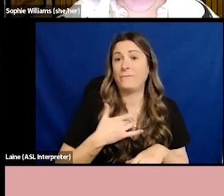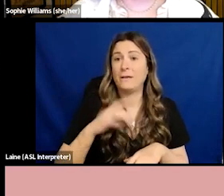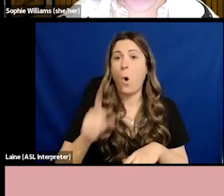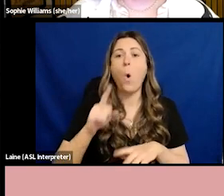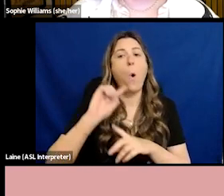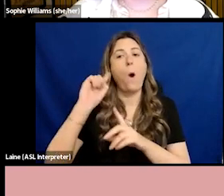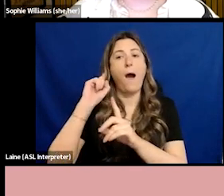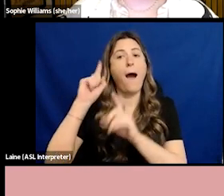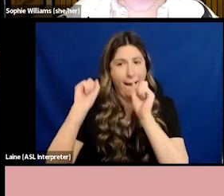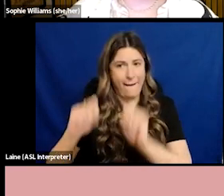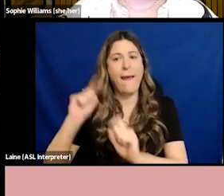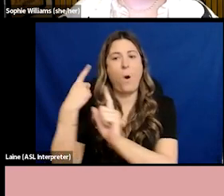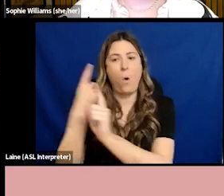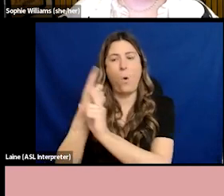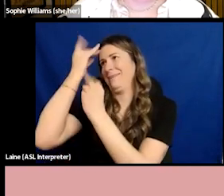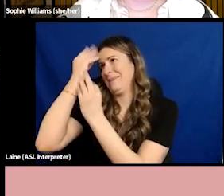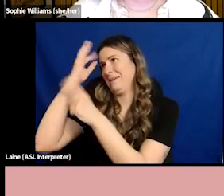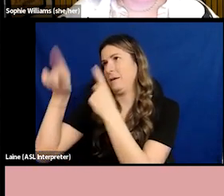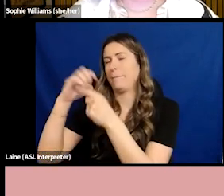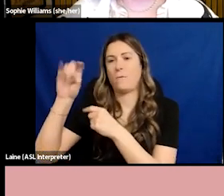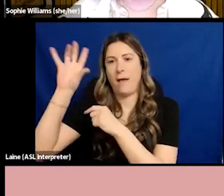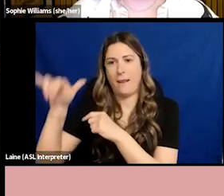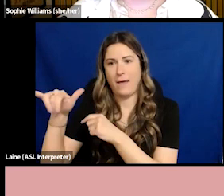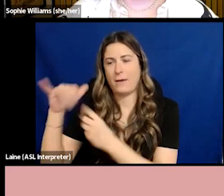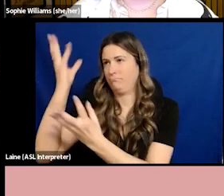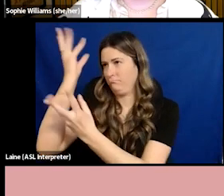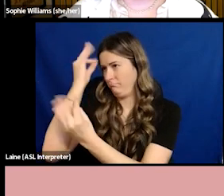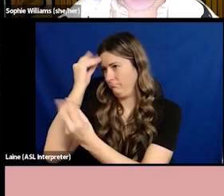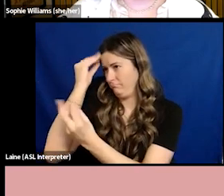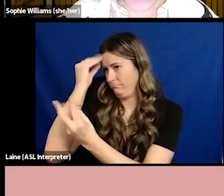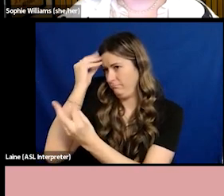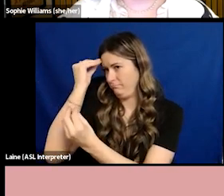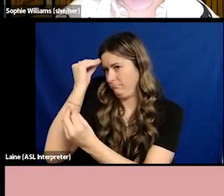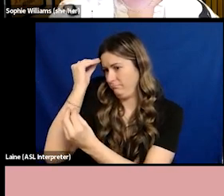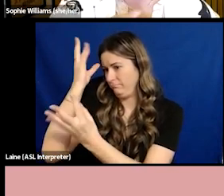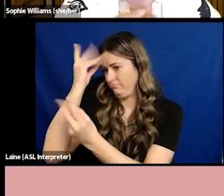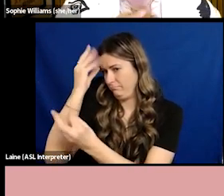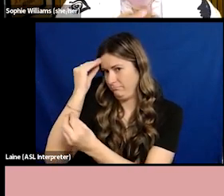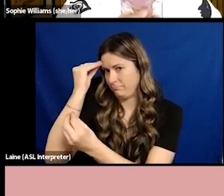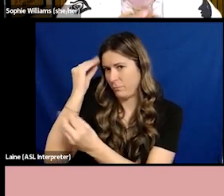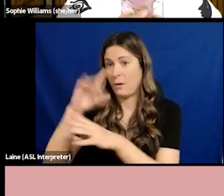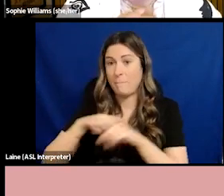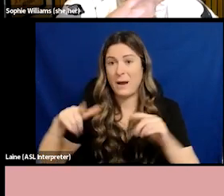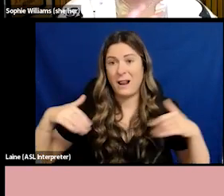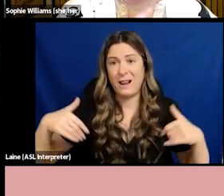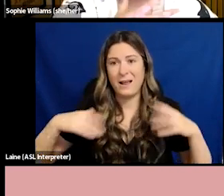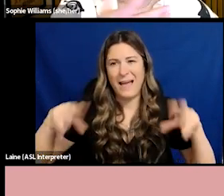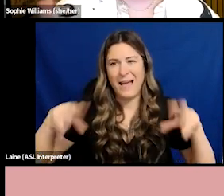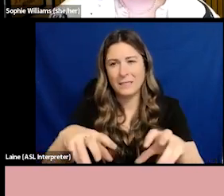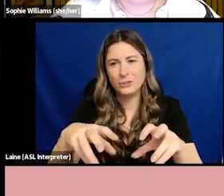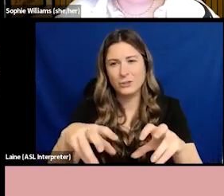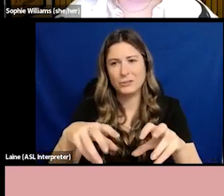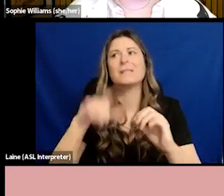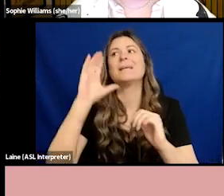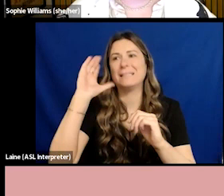other main mistake I see people making when they first engage with allyship is viewing it as an internal rather than an